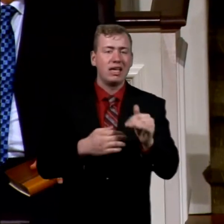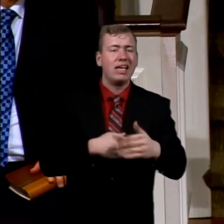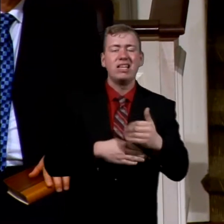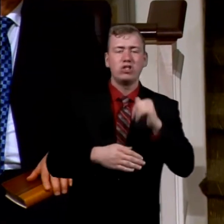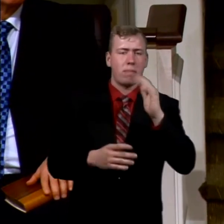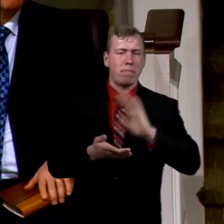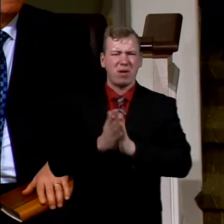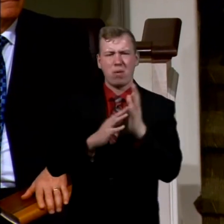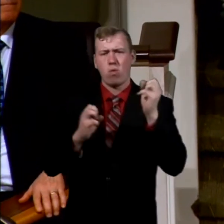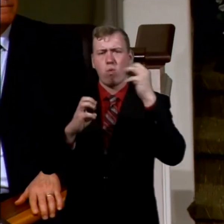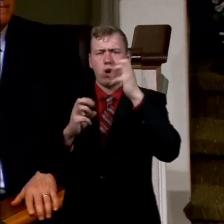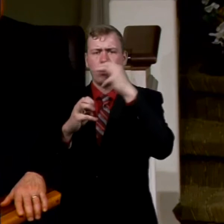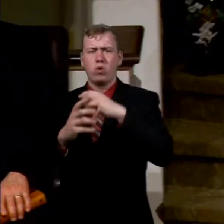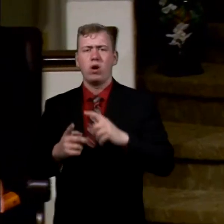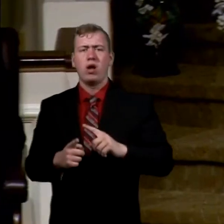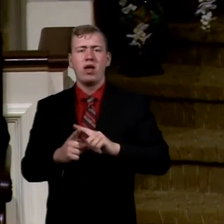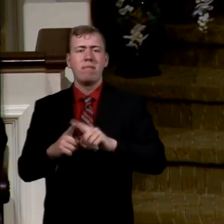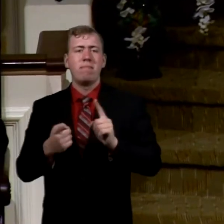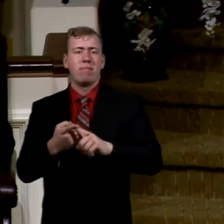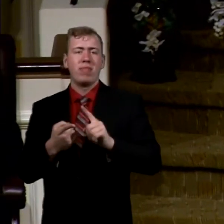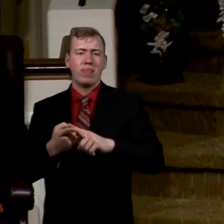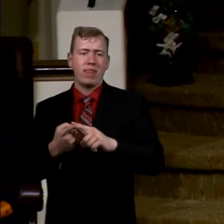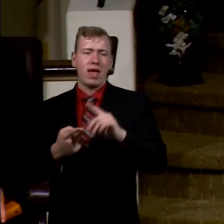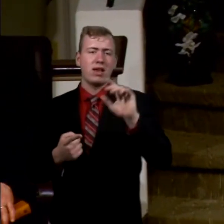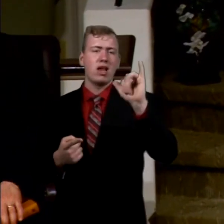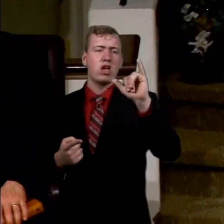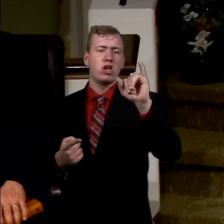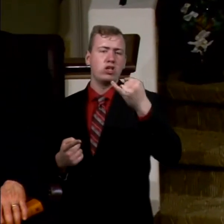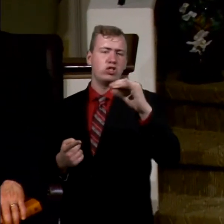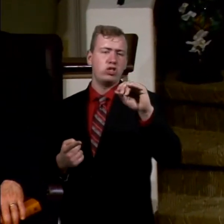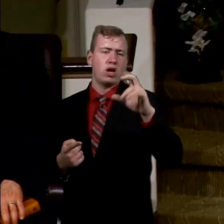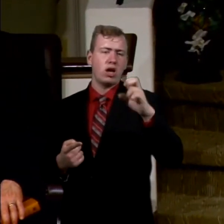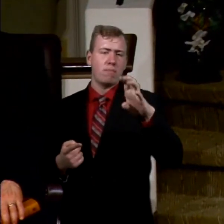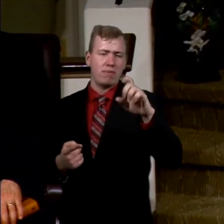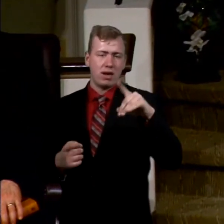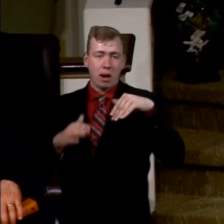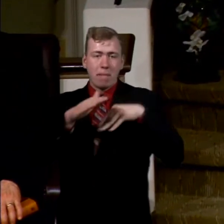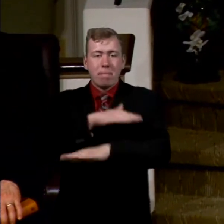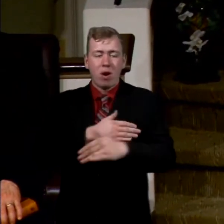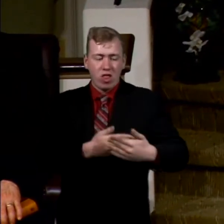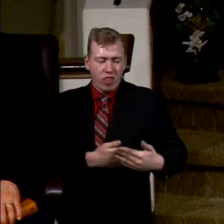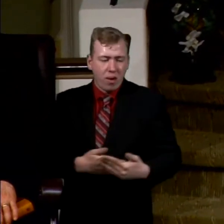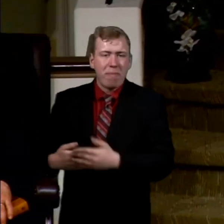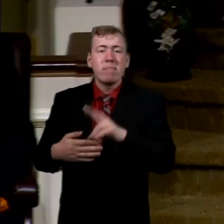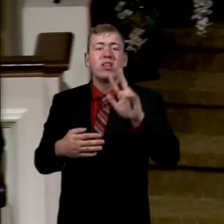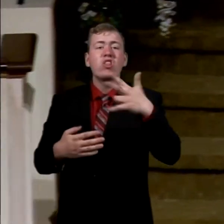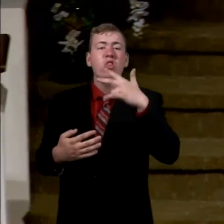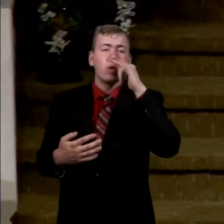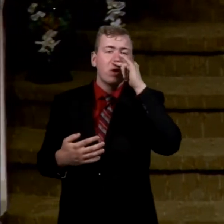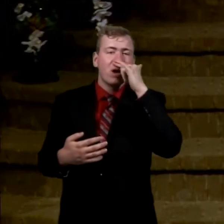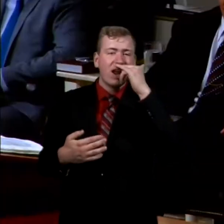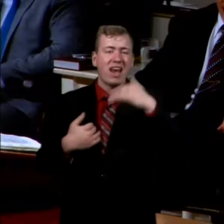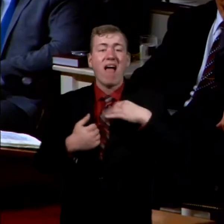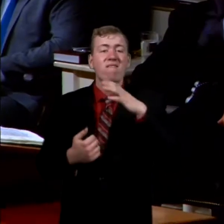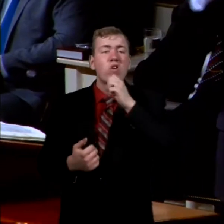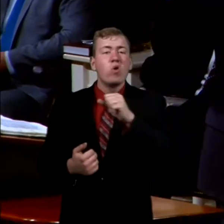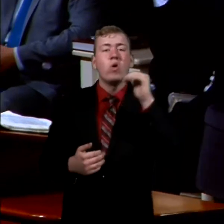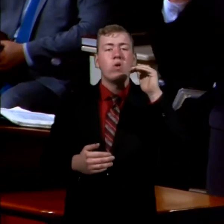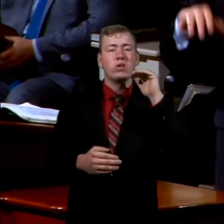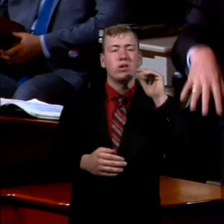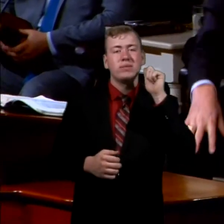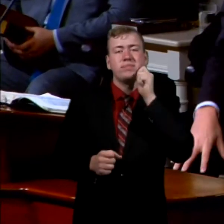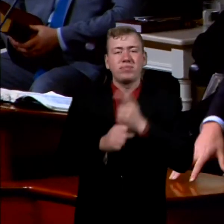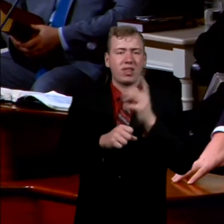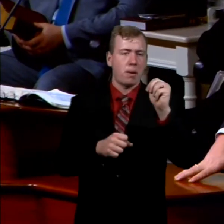named Amrad and his wife, Jochebed, they had a little baby. It was her third child. Now, they had an older sister, Miriam, an older daughter,